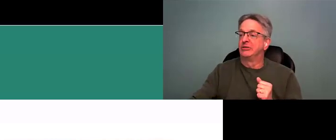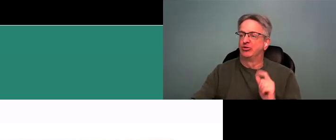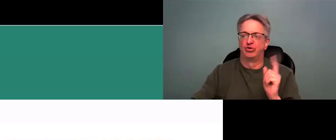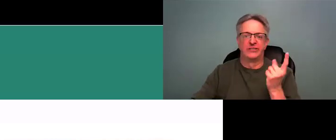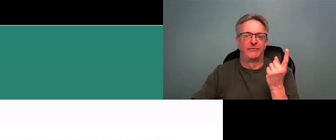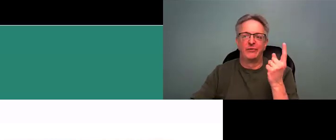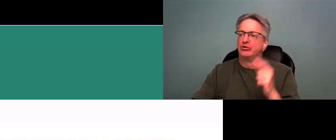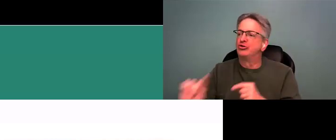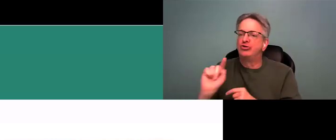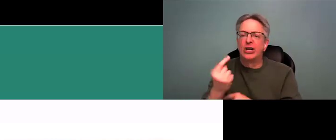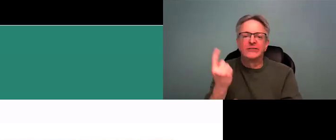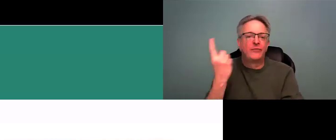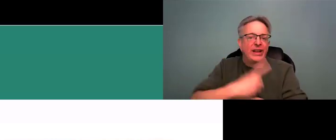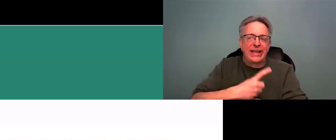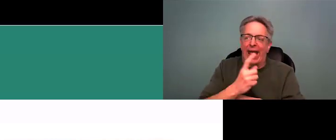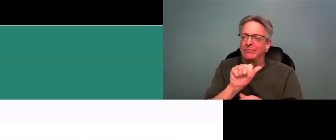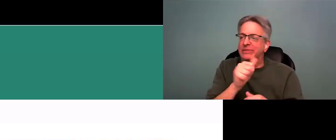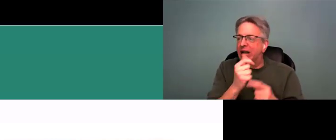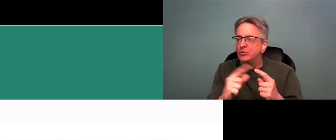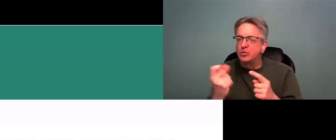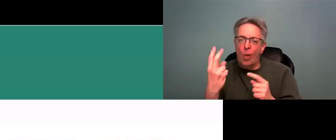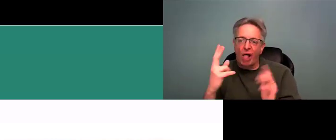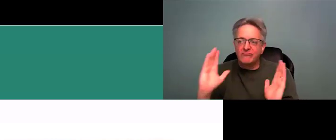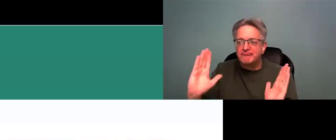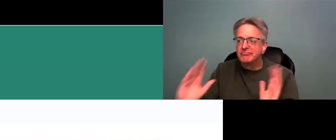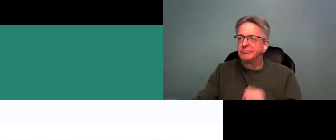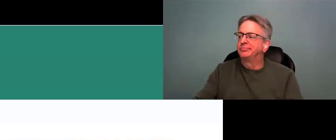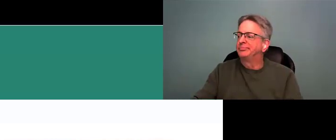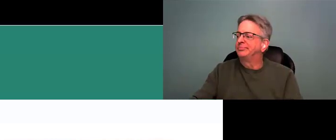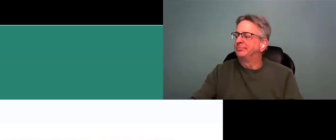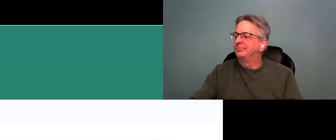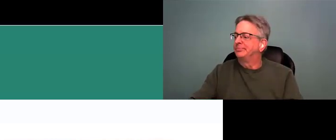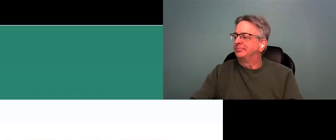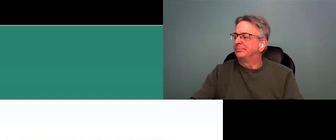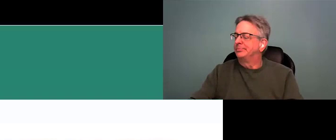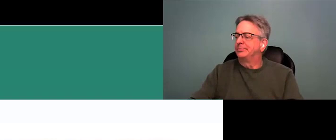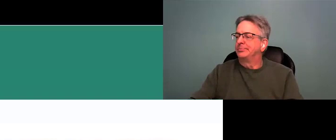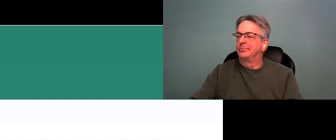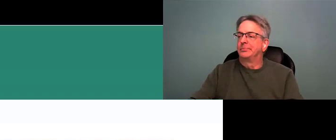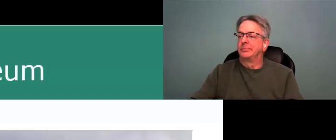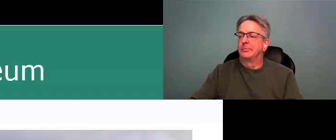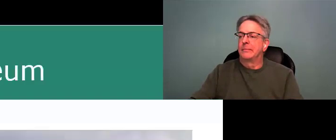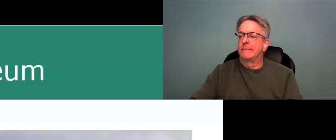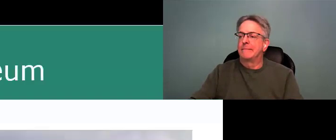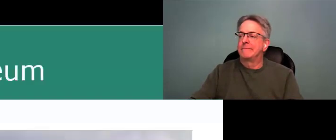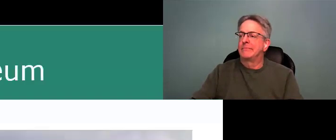includes a light lunch as well. It's just for a day, that 10 to 12th.